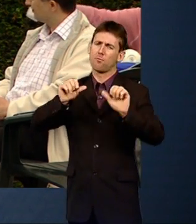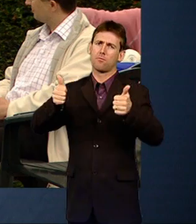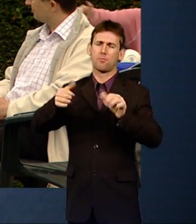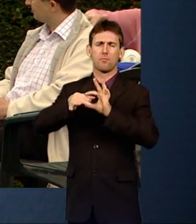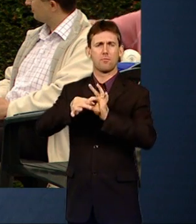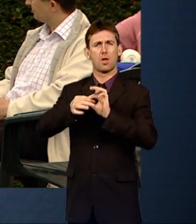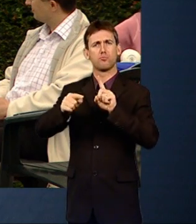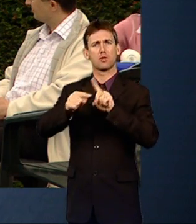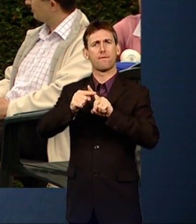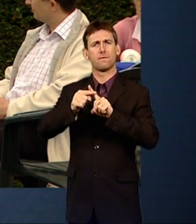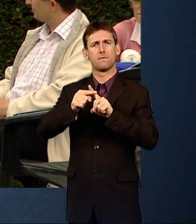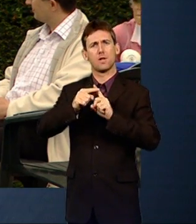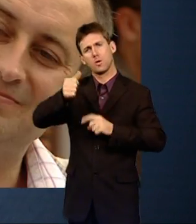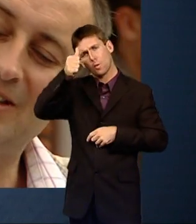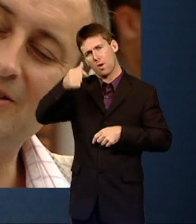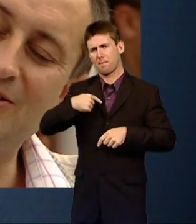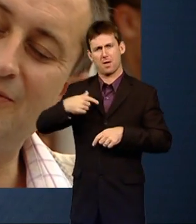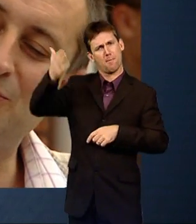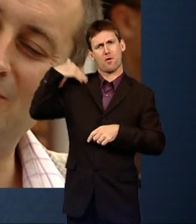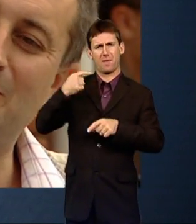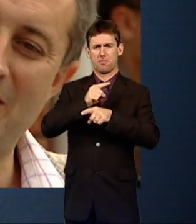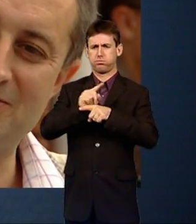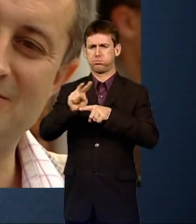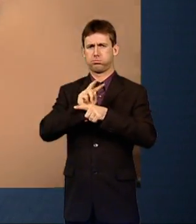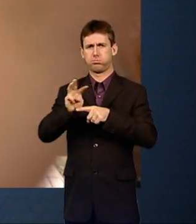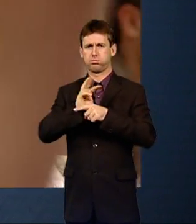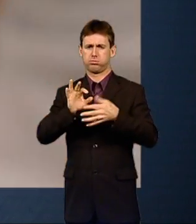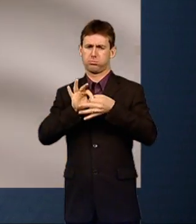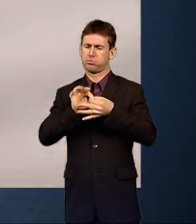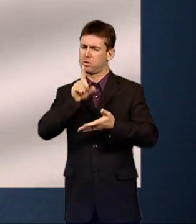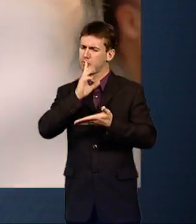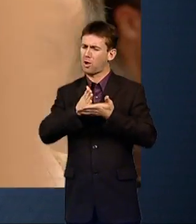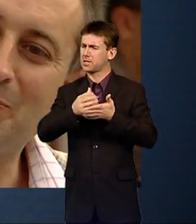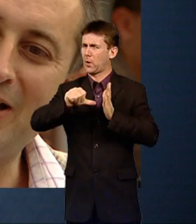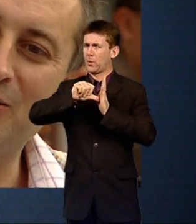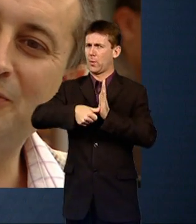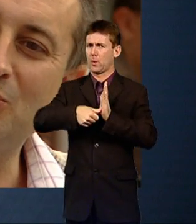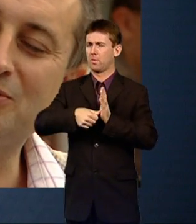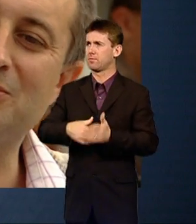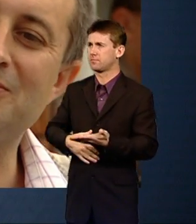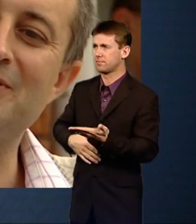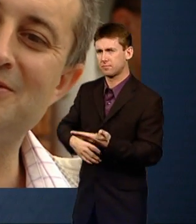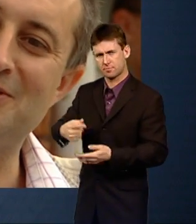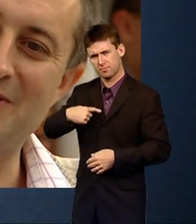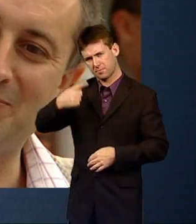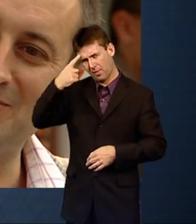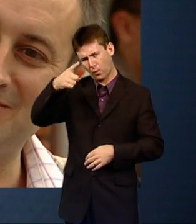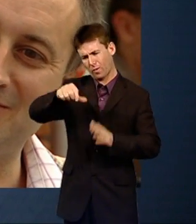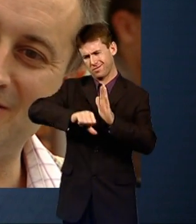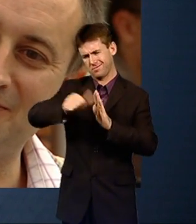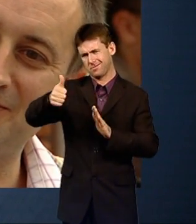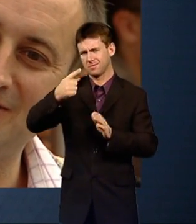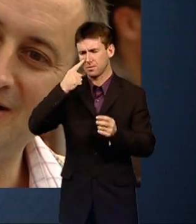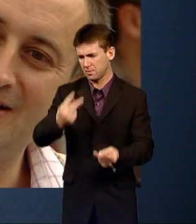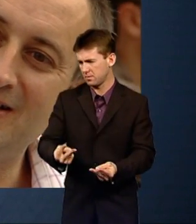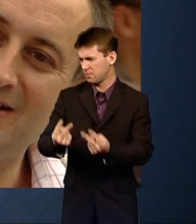it could take weeks for me to trust somebody. I think you have a real capacity to look back over all sorts of things that have happened in